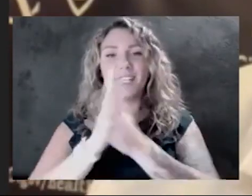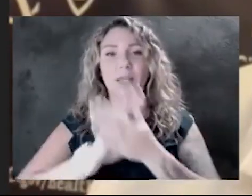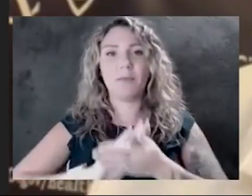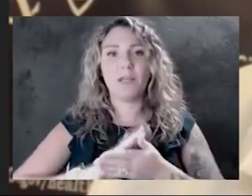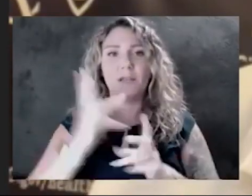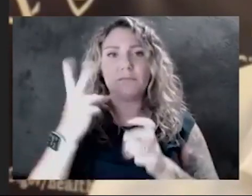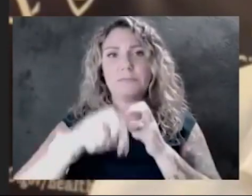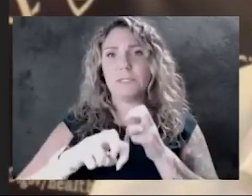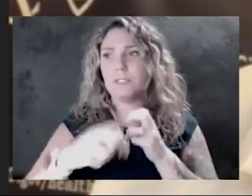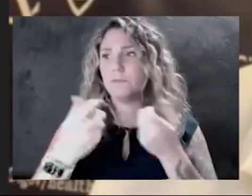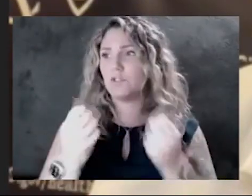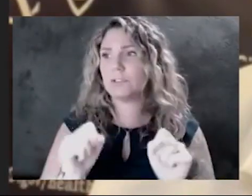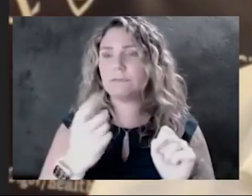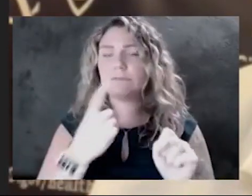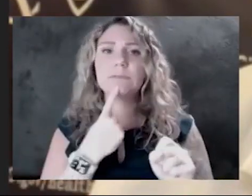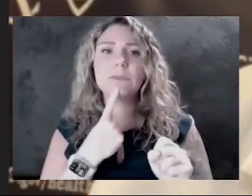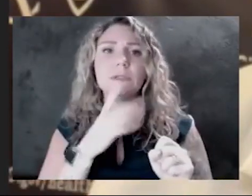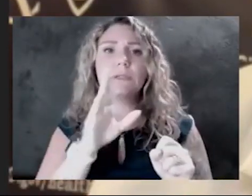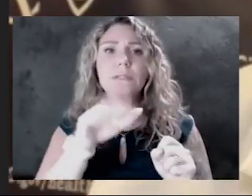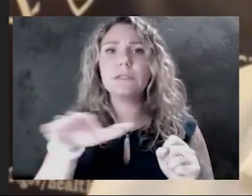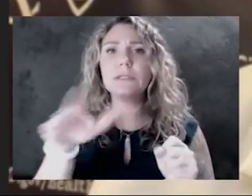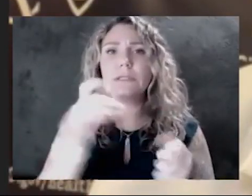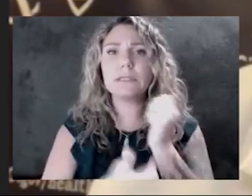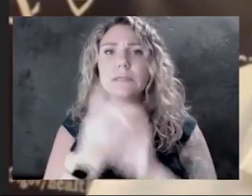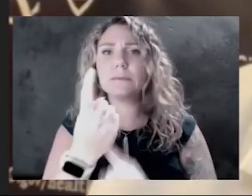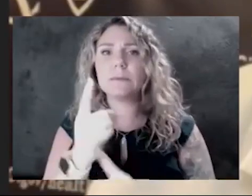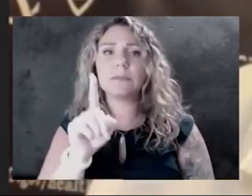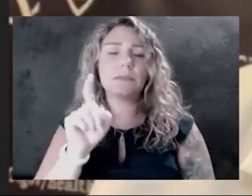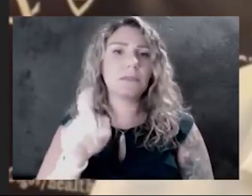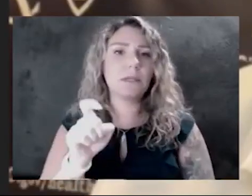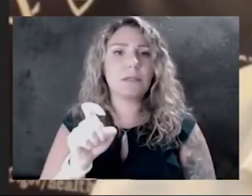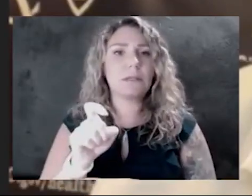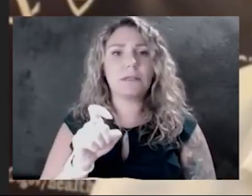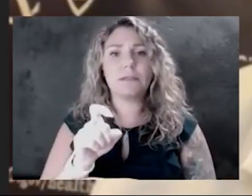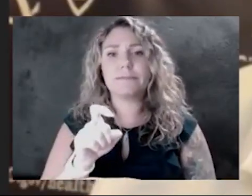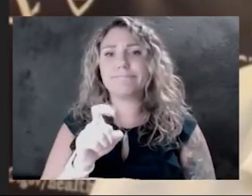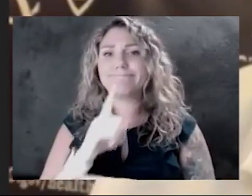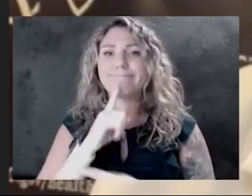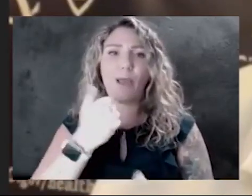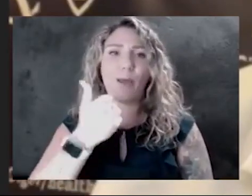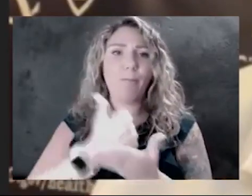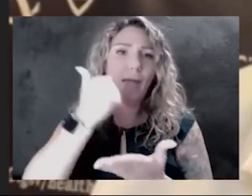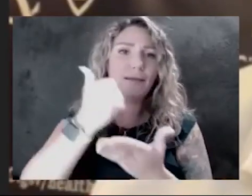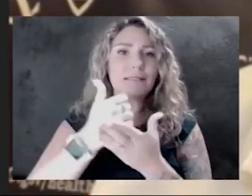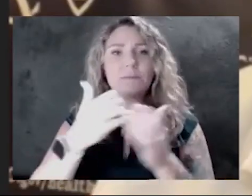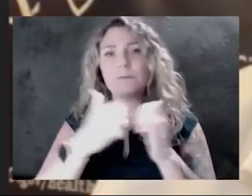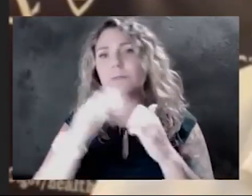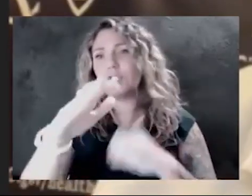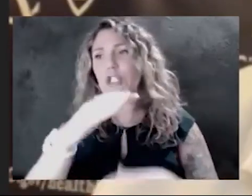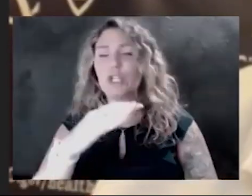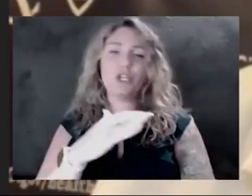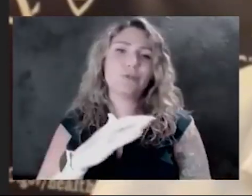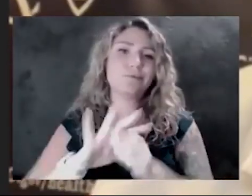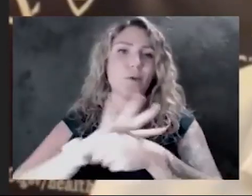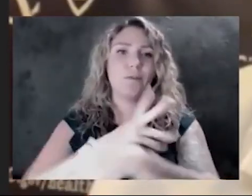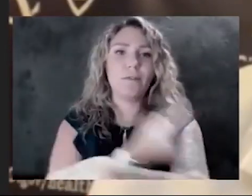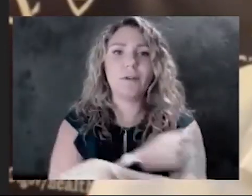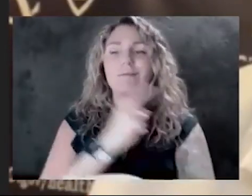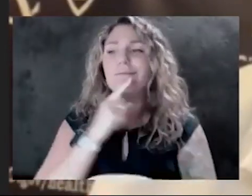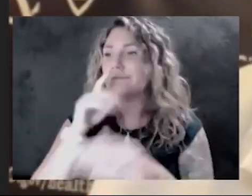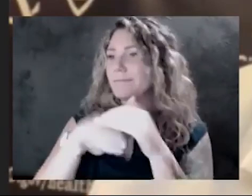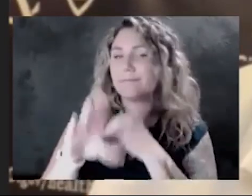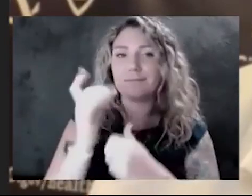try to say, well, are we going to have everybody have to wear a passport on their COVID vaccination to enter every place?